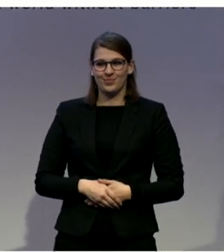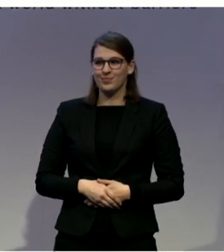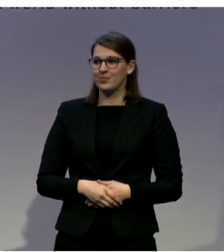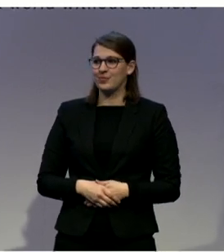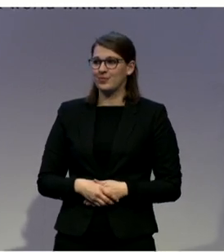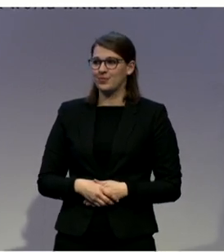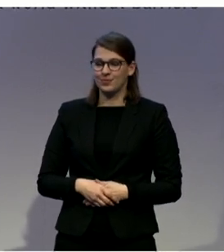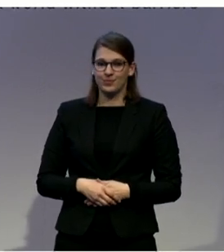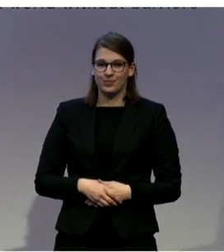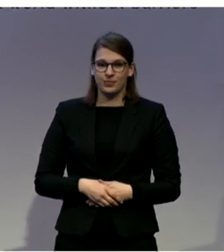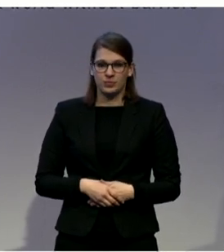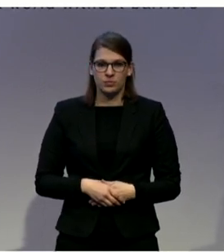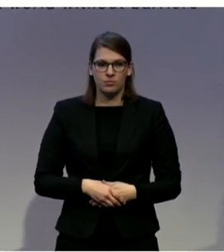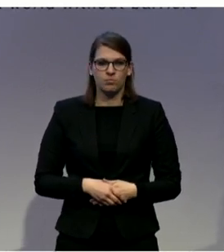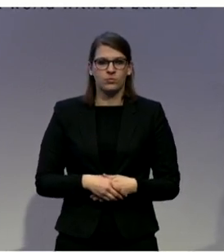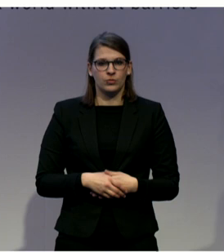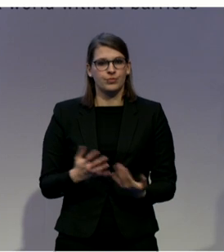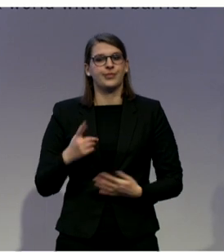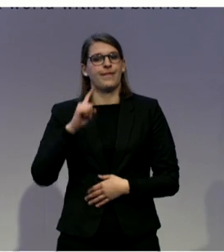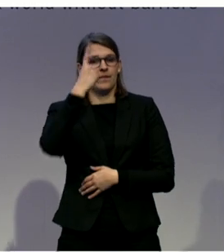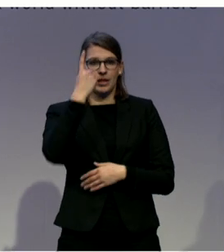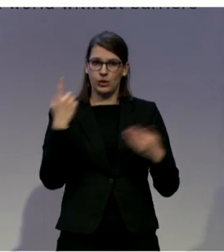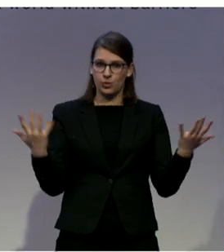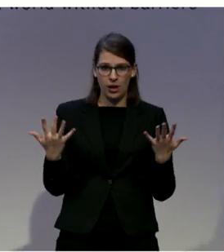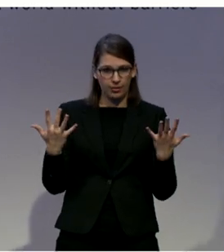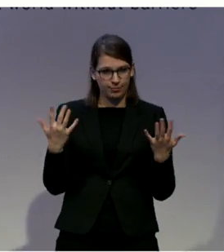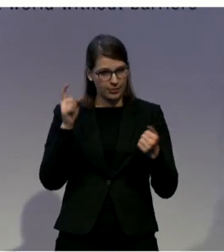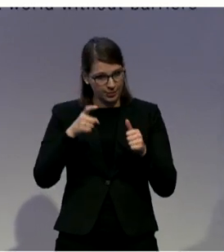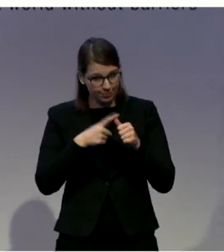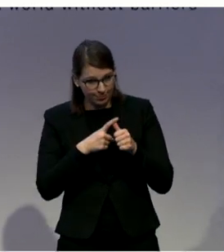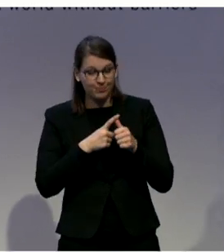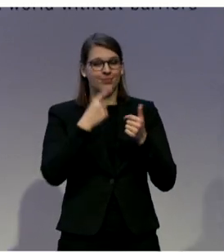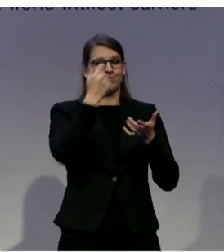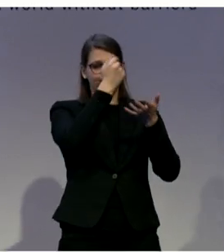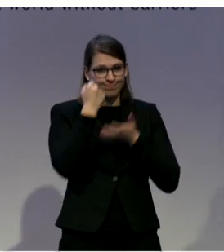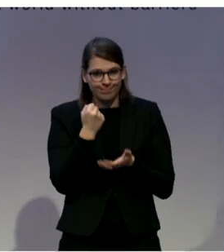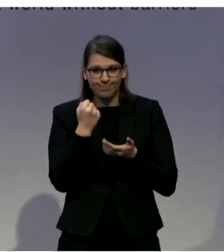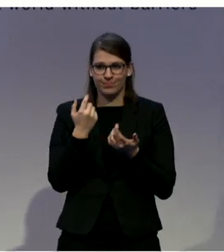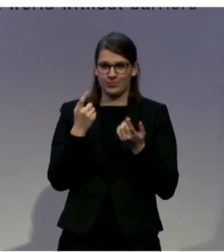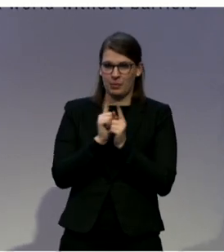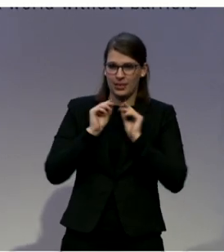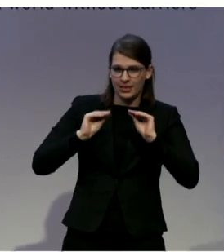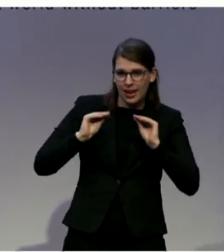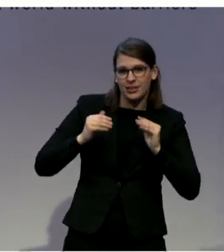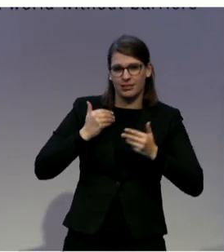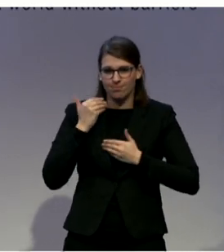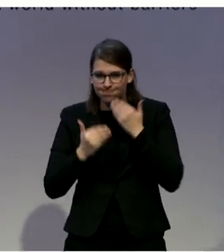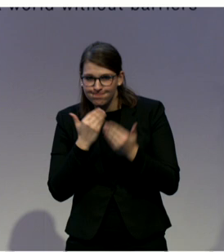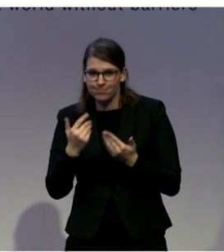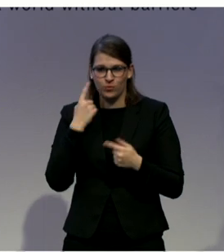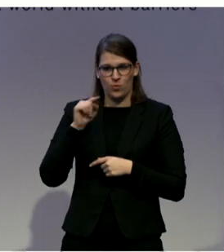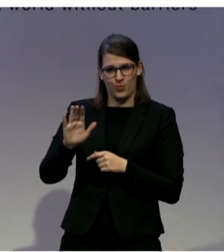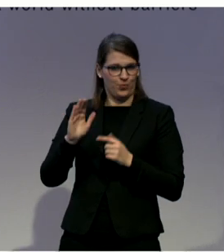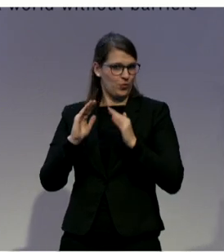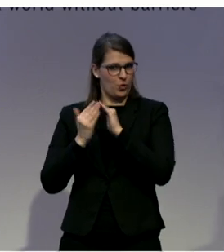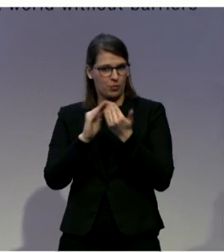funding, training, research, providing some resources for community connecting within the Republic of Ireland. So,